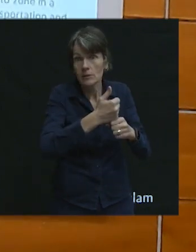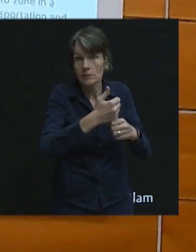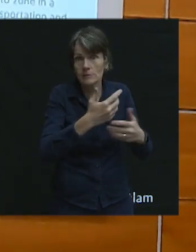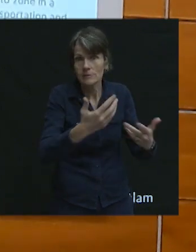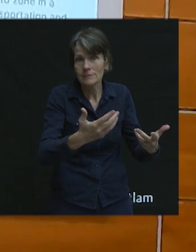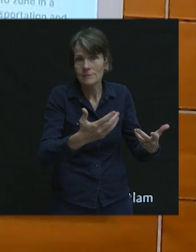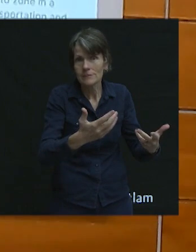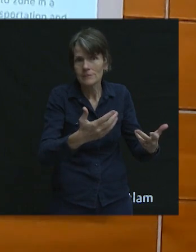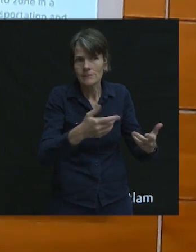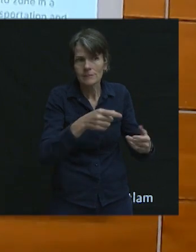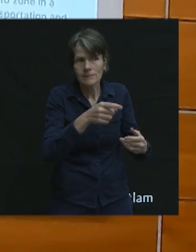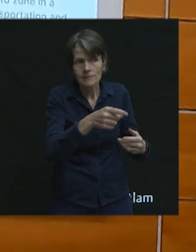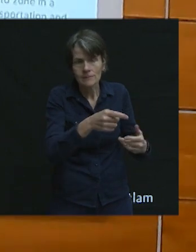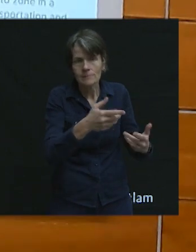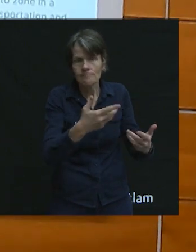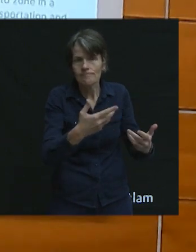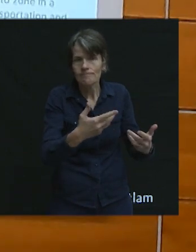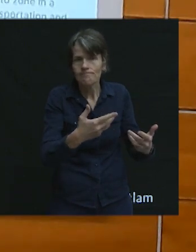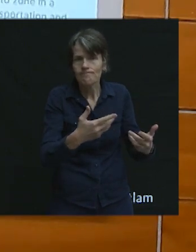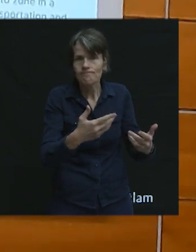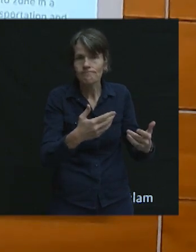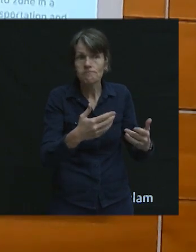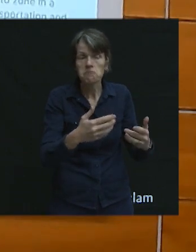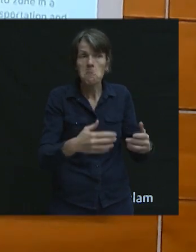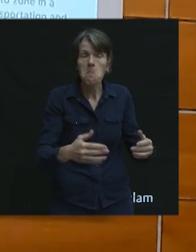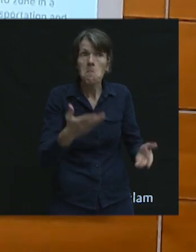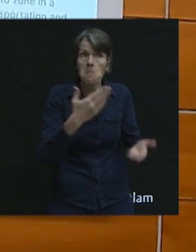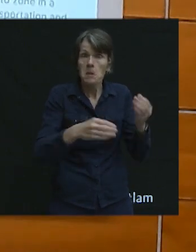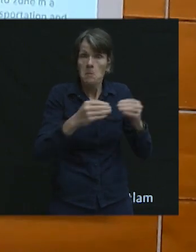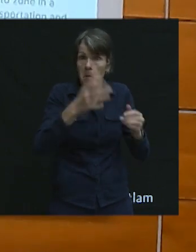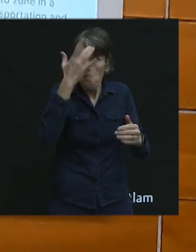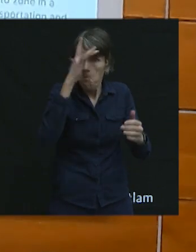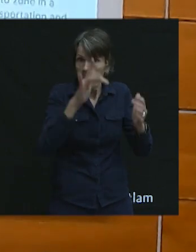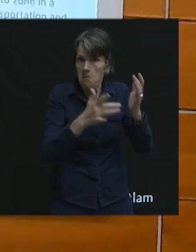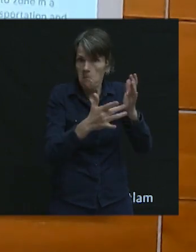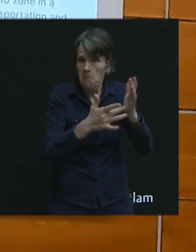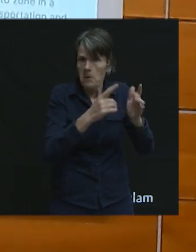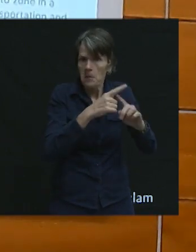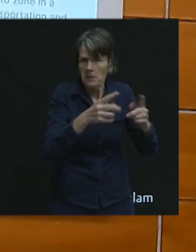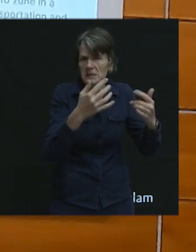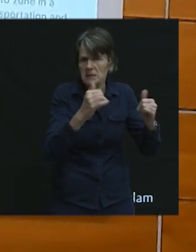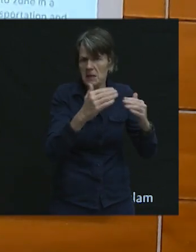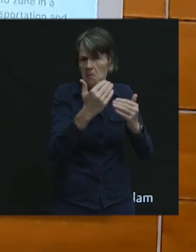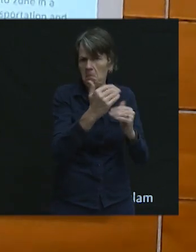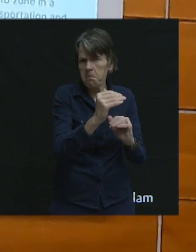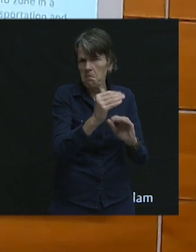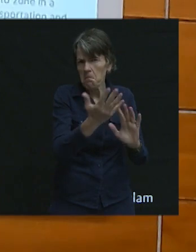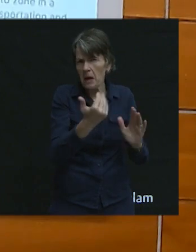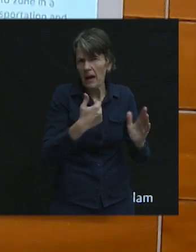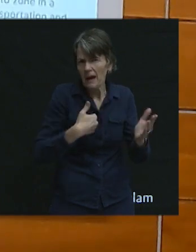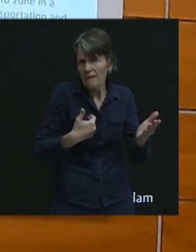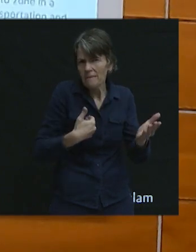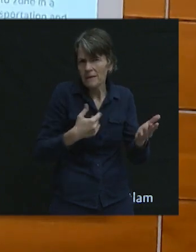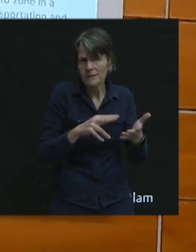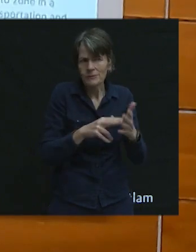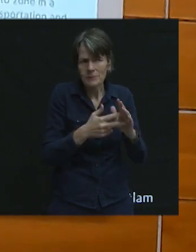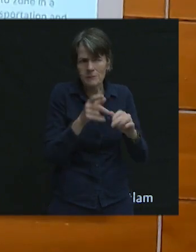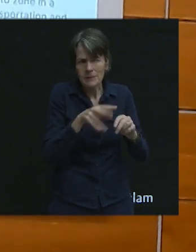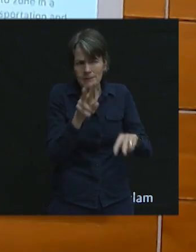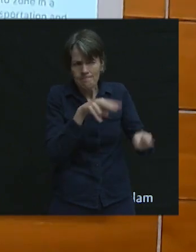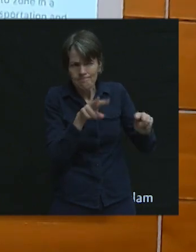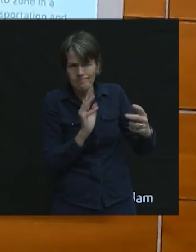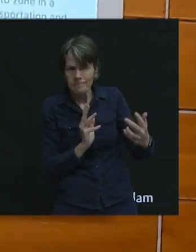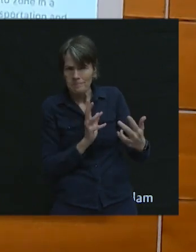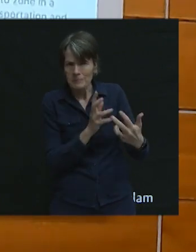ten years from now will be more technologically savvy. But still, there are limitations and restrictions that the population will